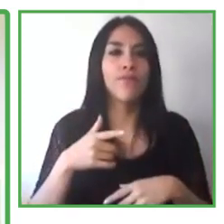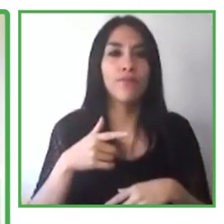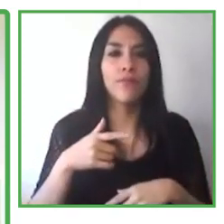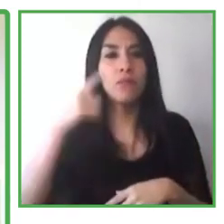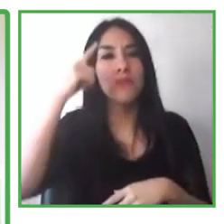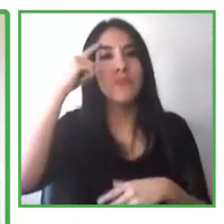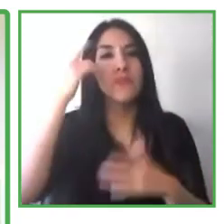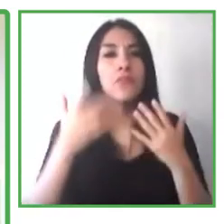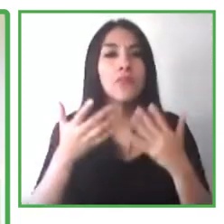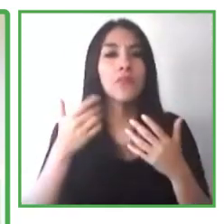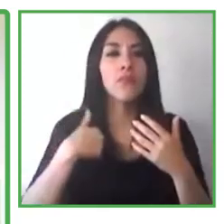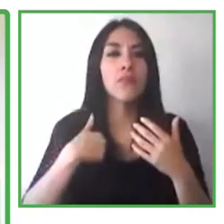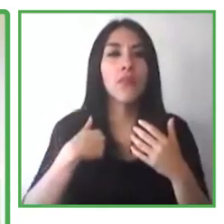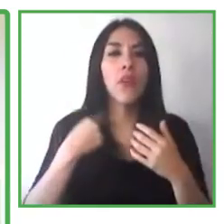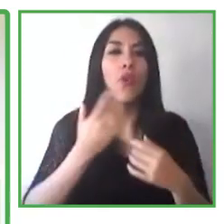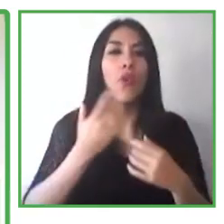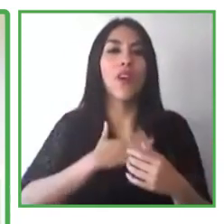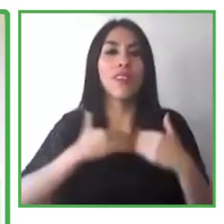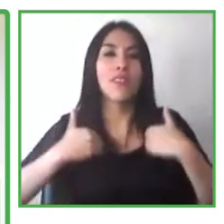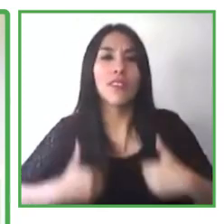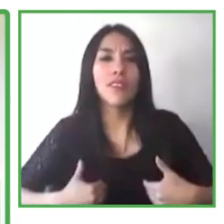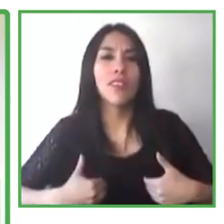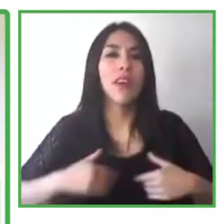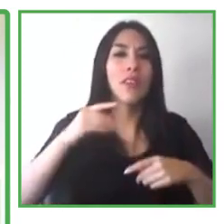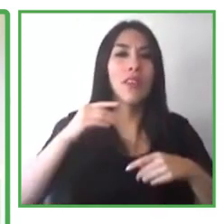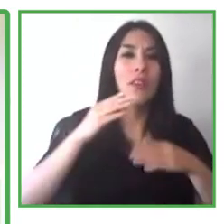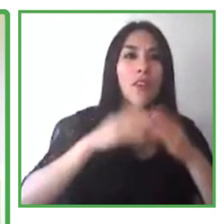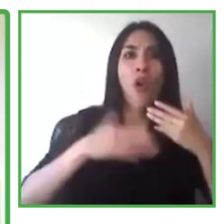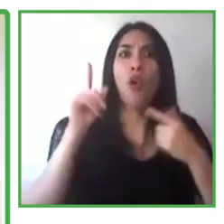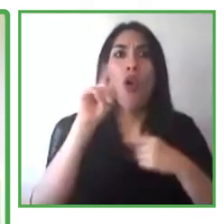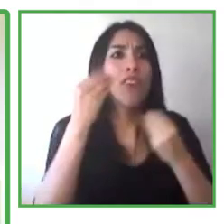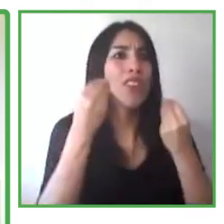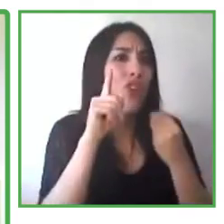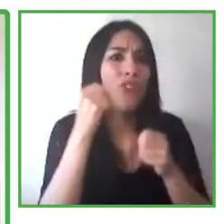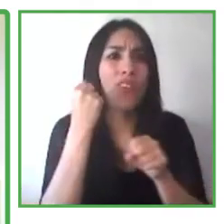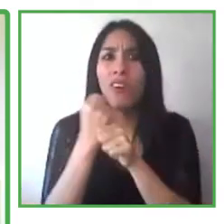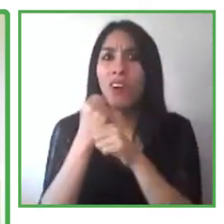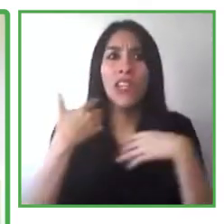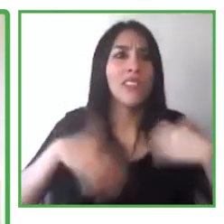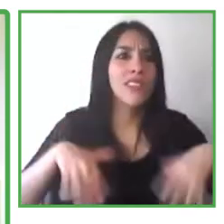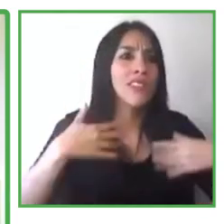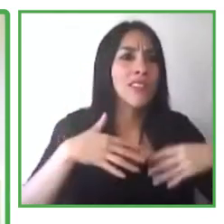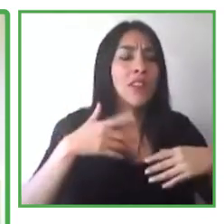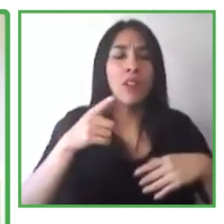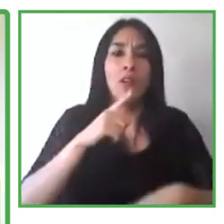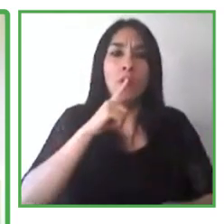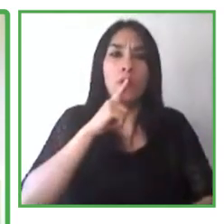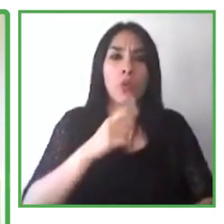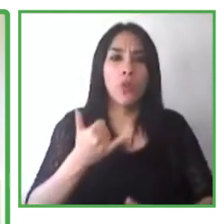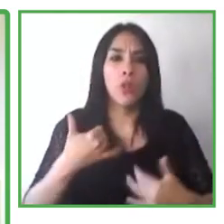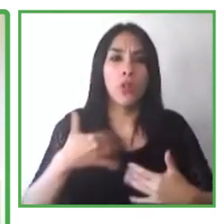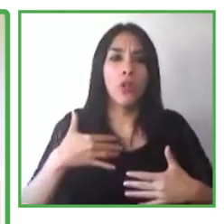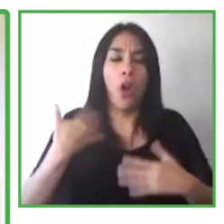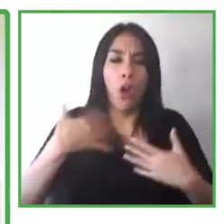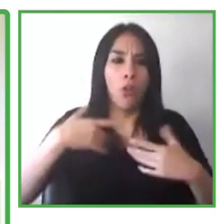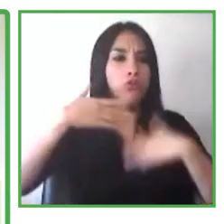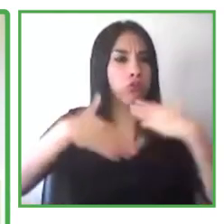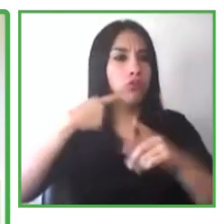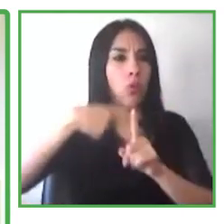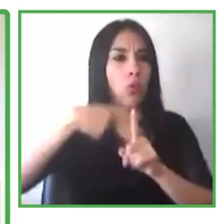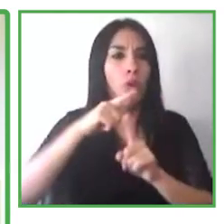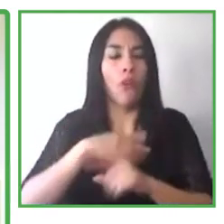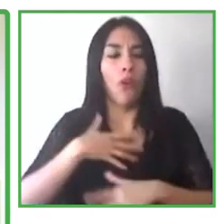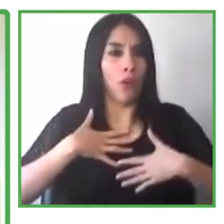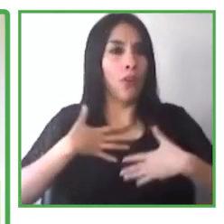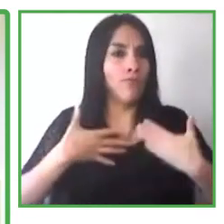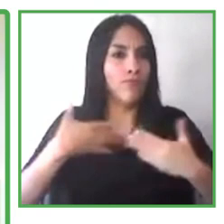after. I just want to tell you a quick story, Pat, about my friend and colleague, Swetha. She's a brilliant engineer who is deaf.